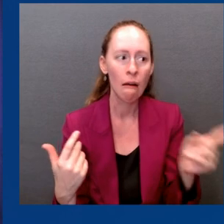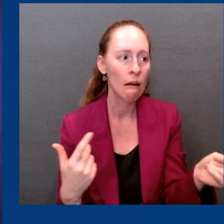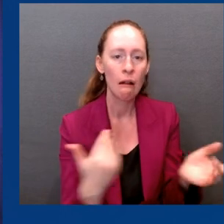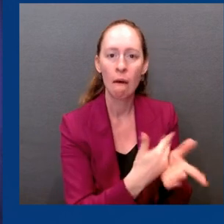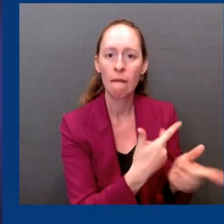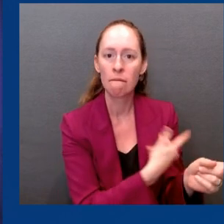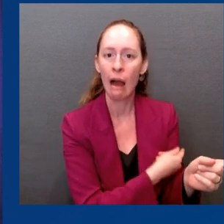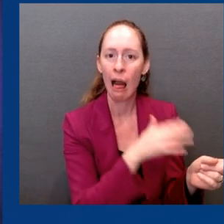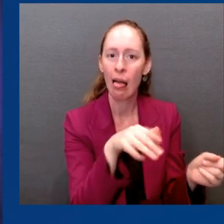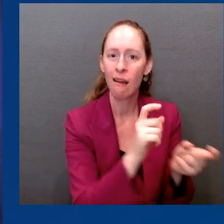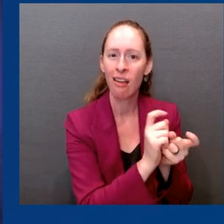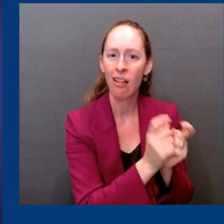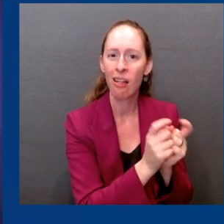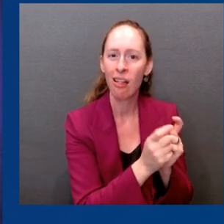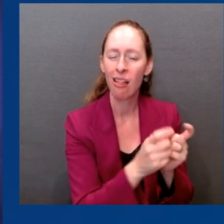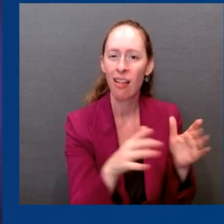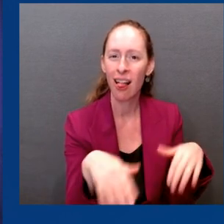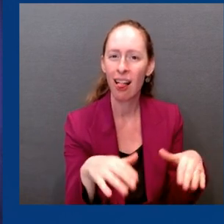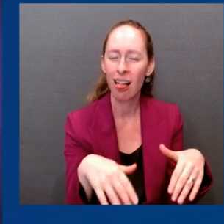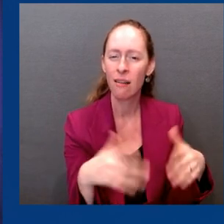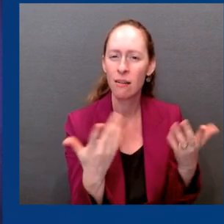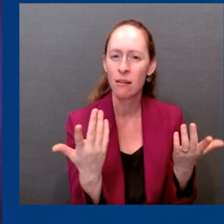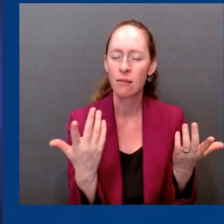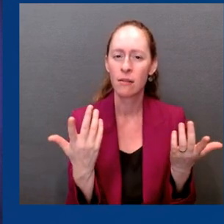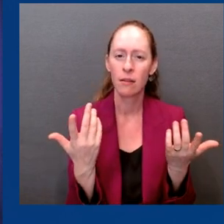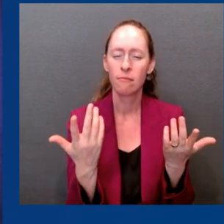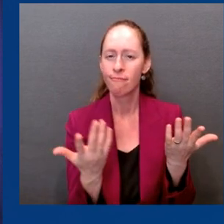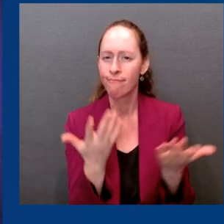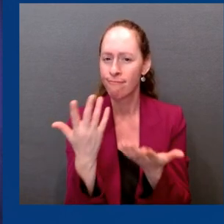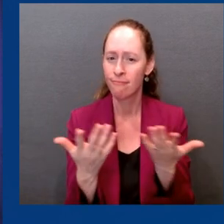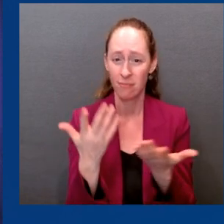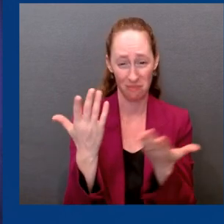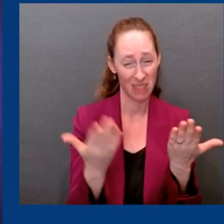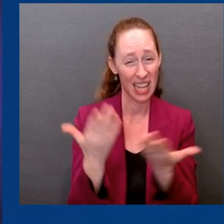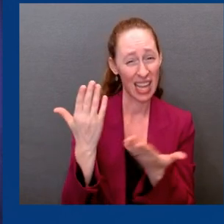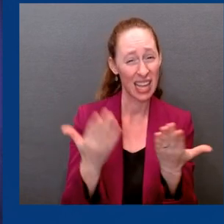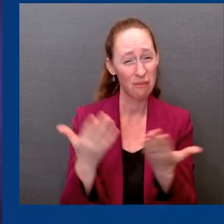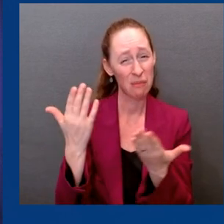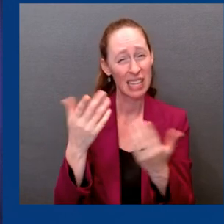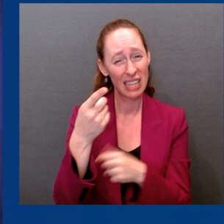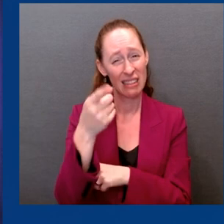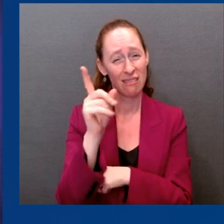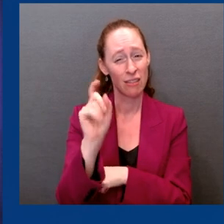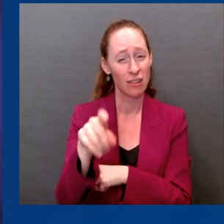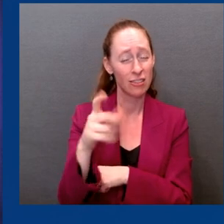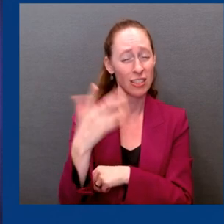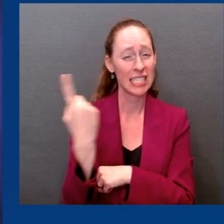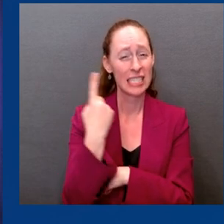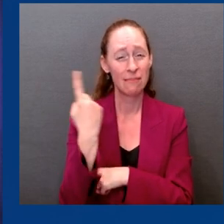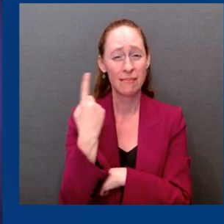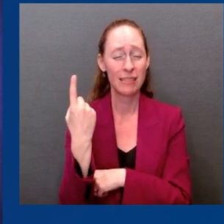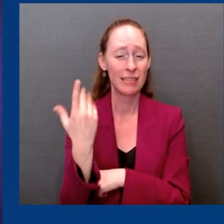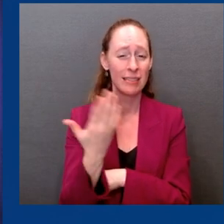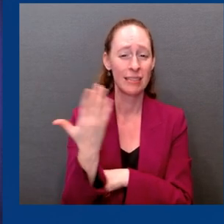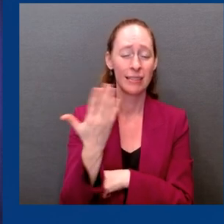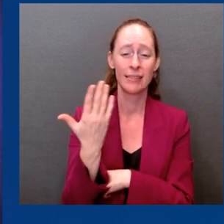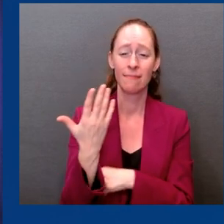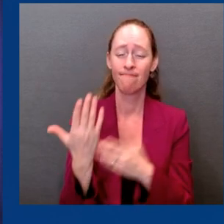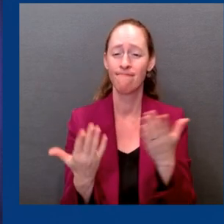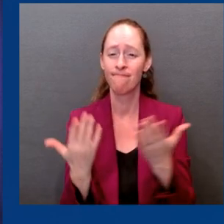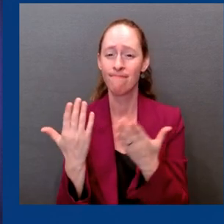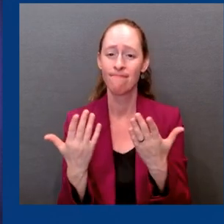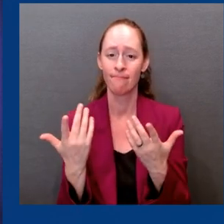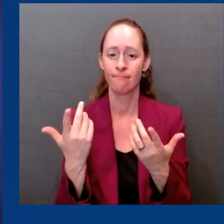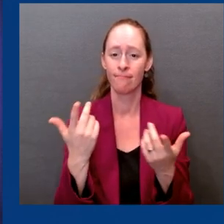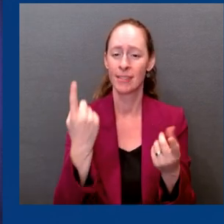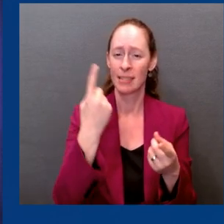mutations that allow this new bivalent vaccine to work against them? Or is there going to be some, I mean, can we expect some